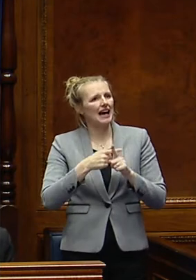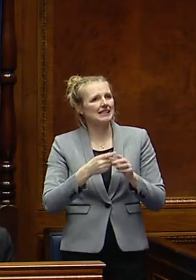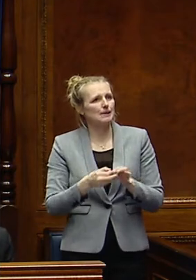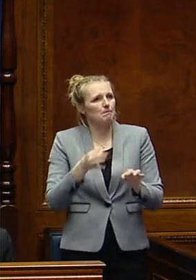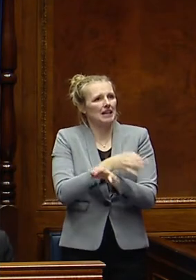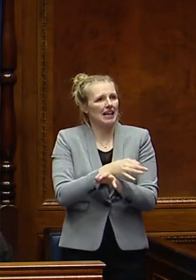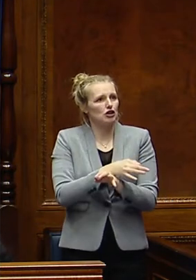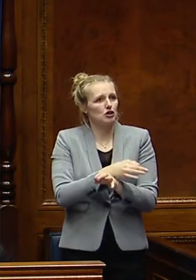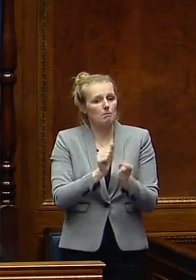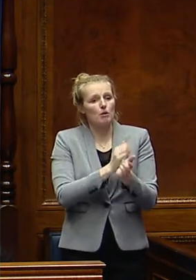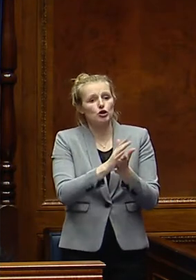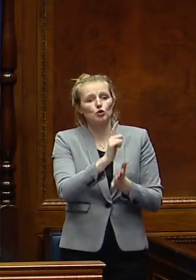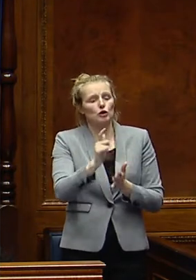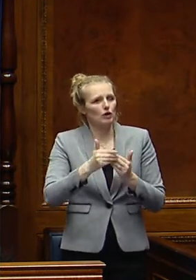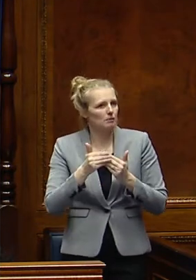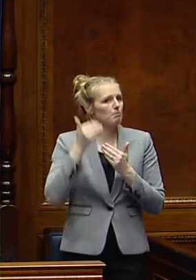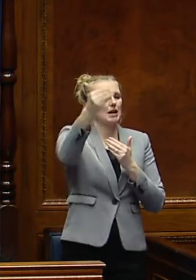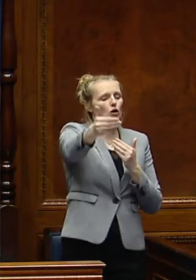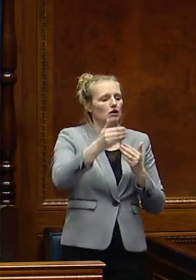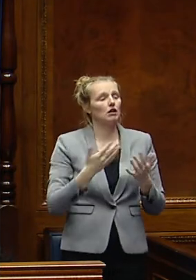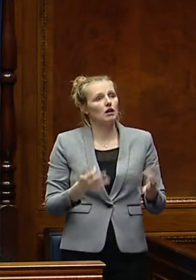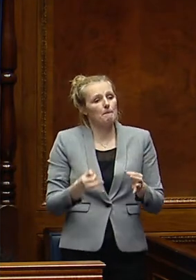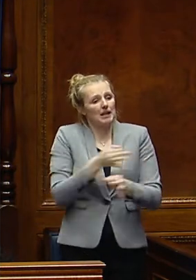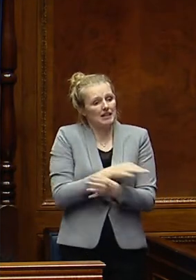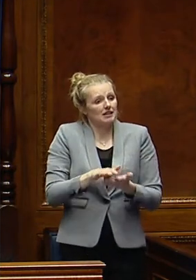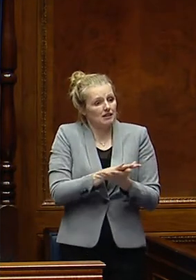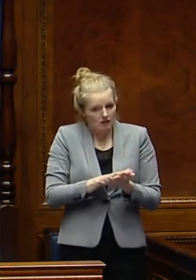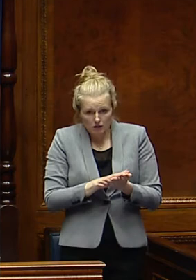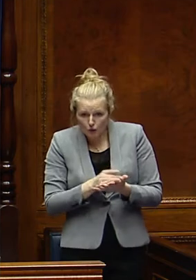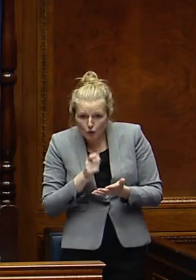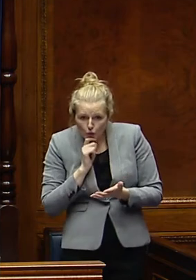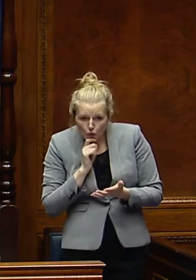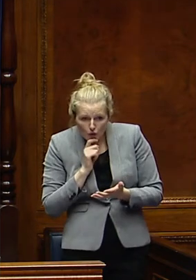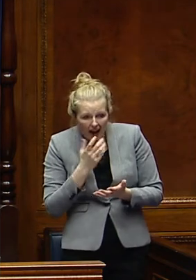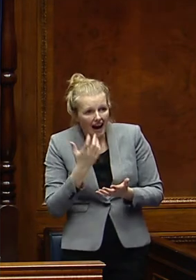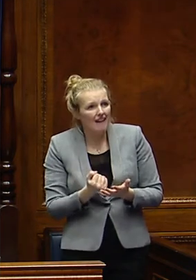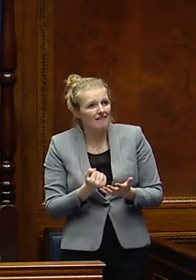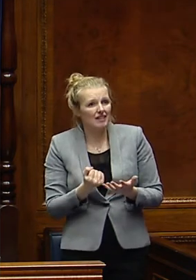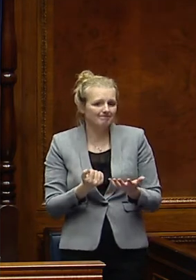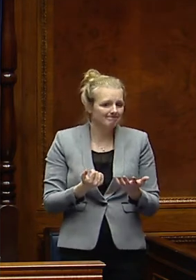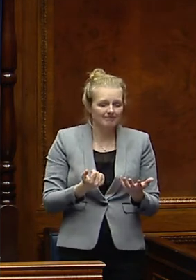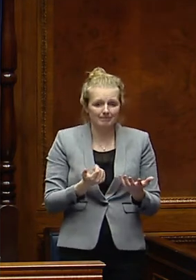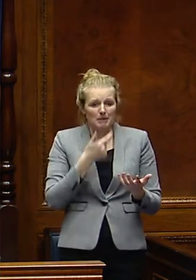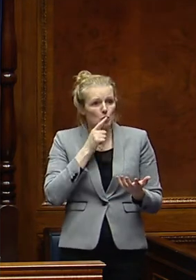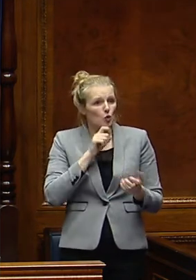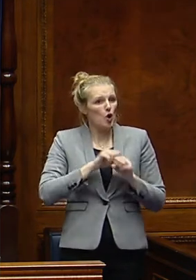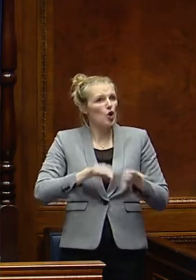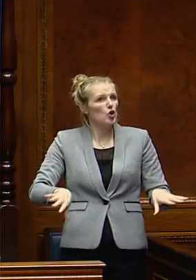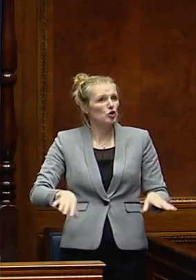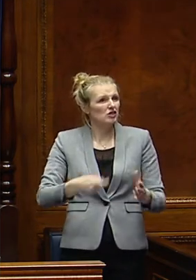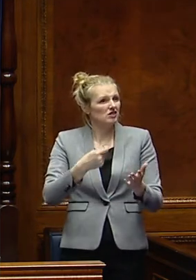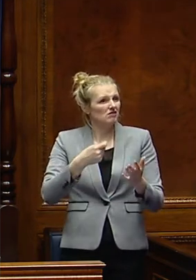2020. The mitigation scheme currently provides financial support to people who otherwise would have lost out due to welfare